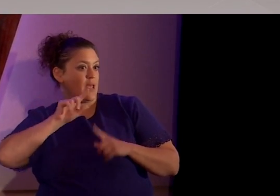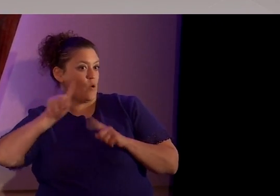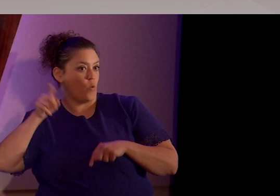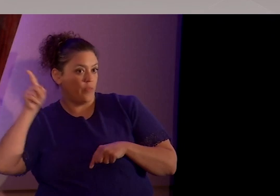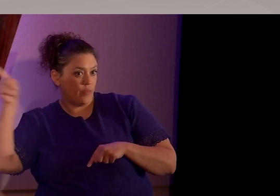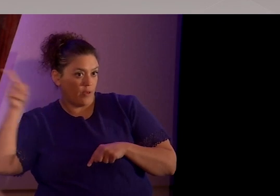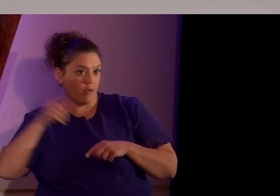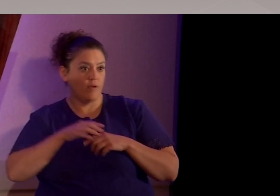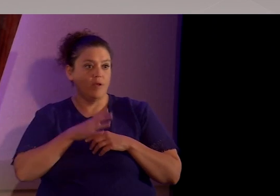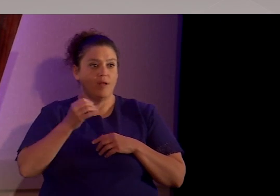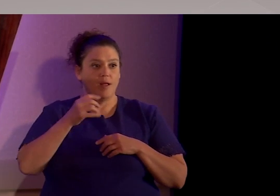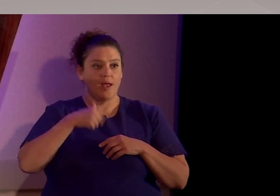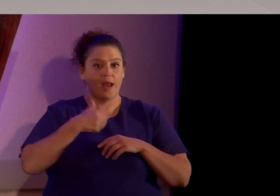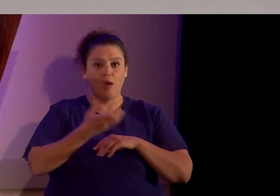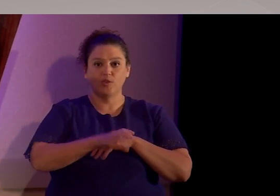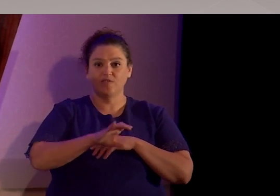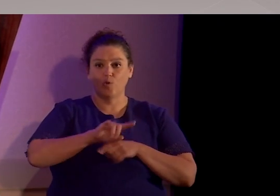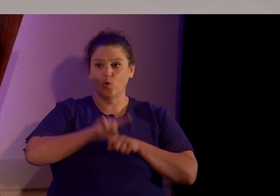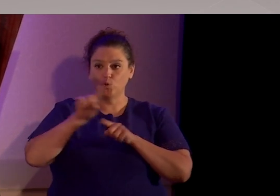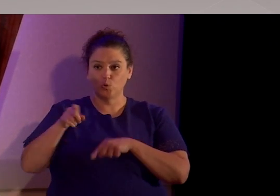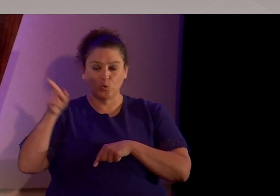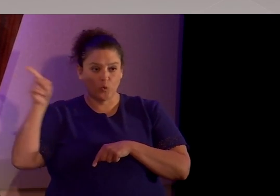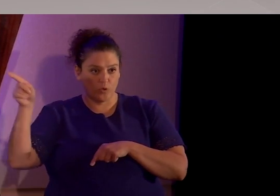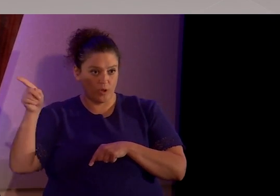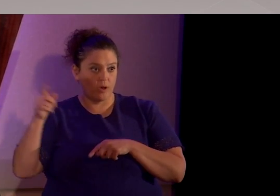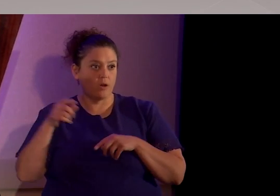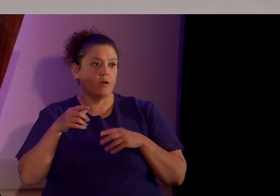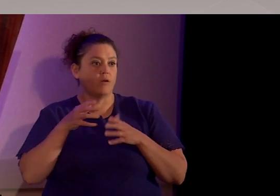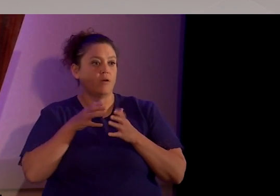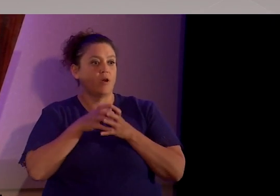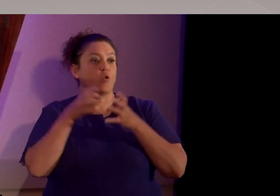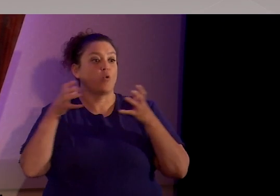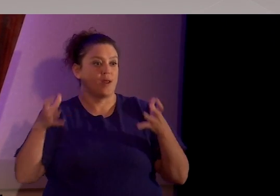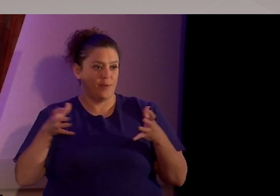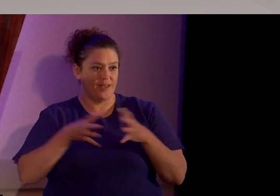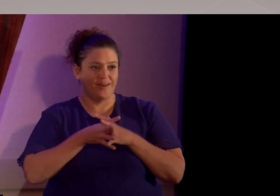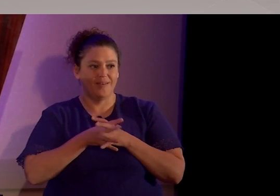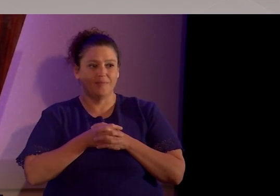of course, I was forced to go to there quite a bit.